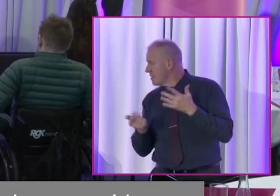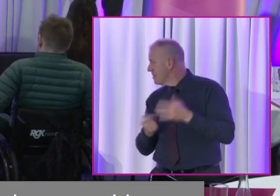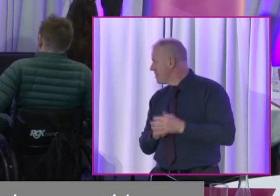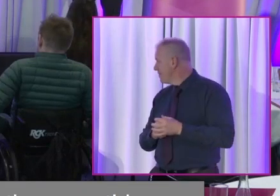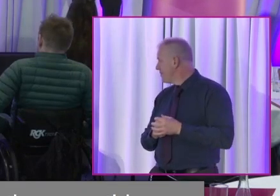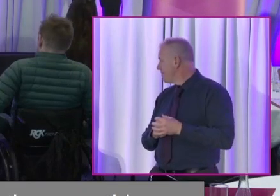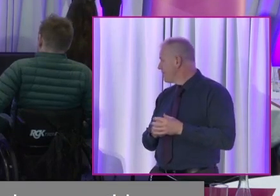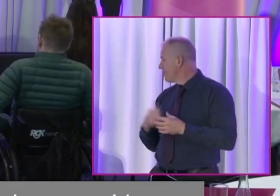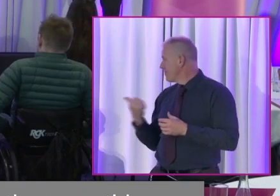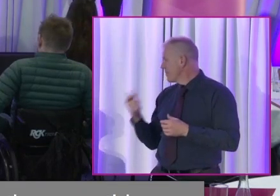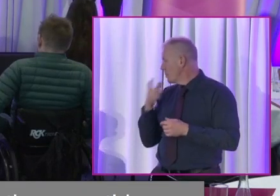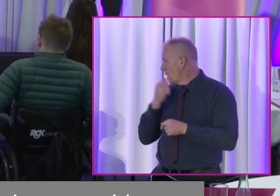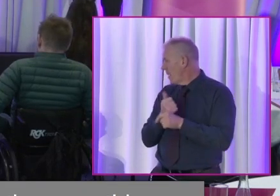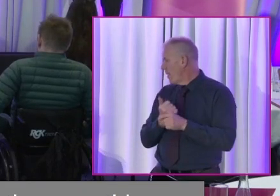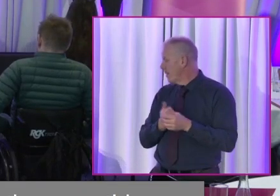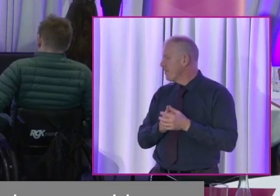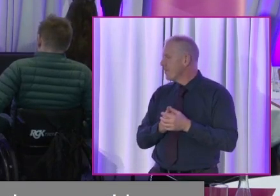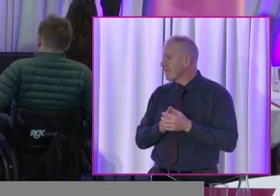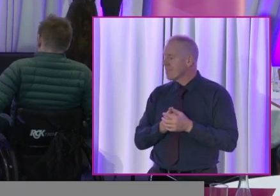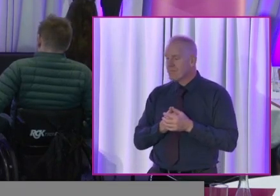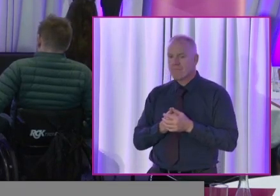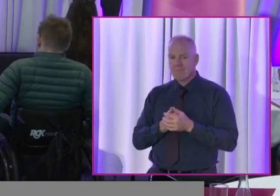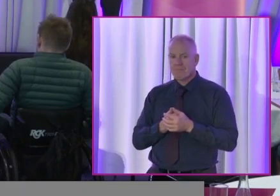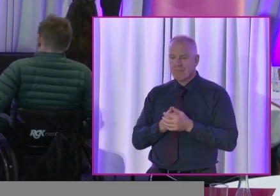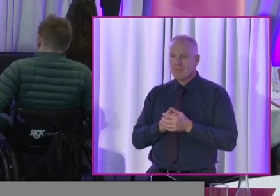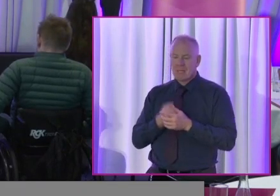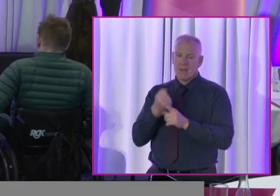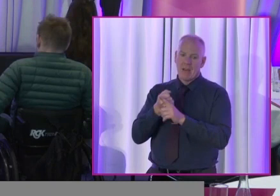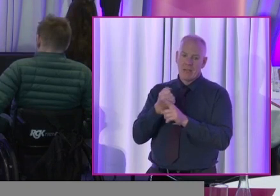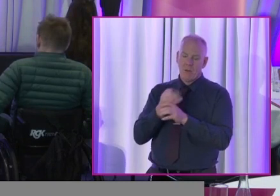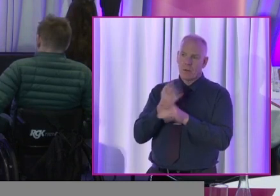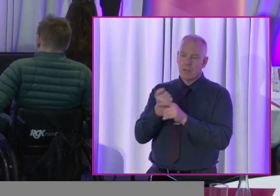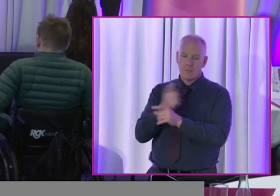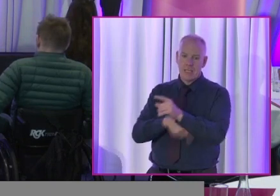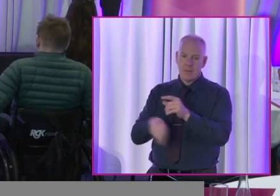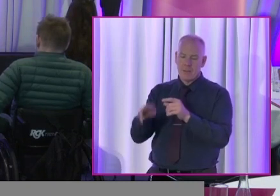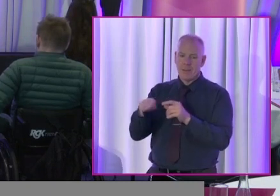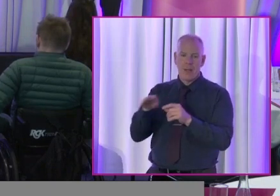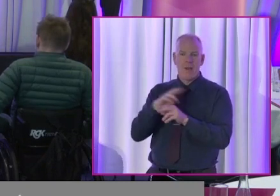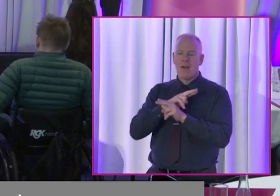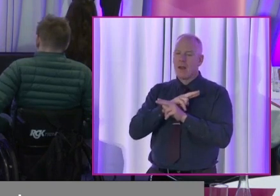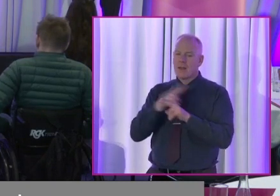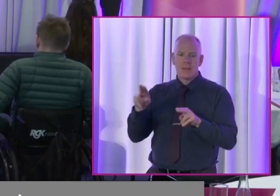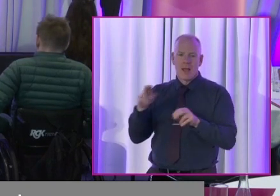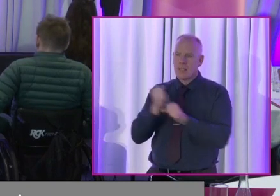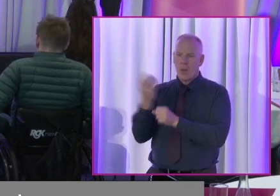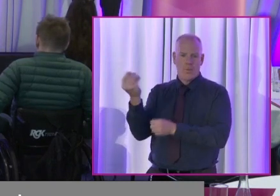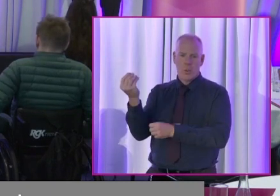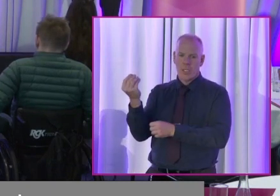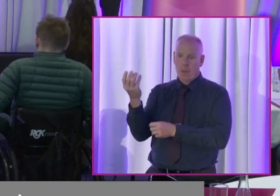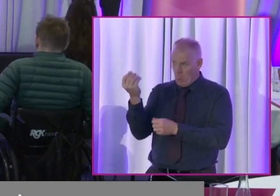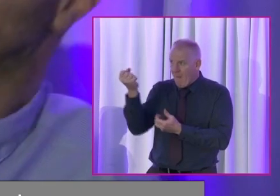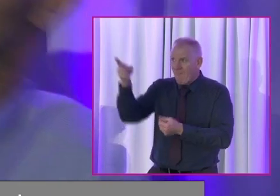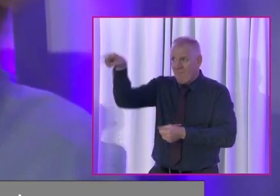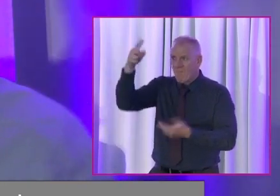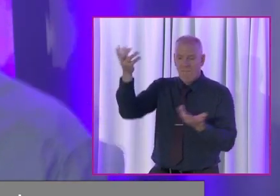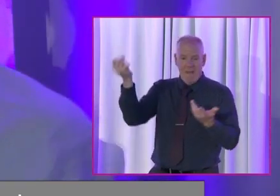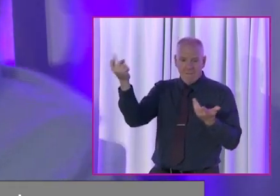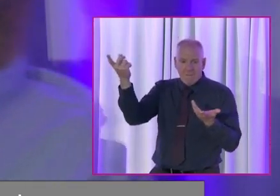Well, you're talking about having a fight when you're a disabled person, look, it's not for lack of money in this country. I mean the point is that,